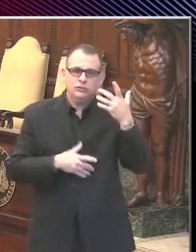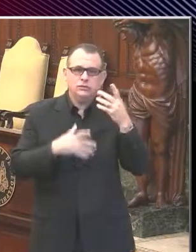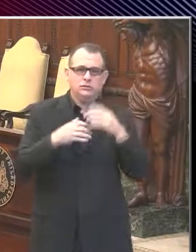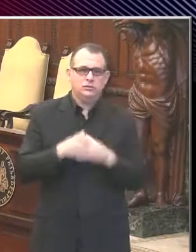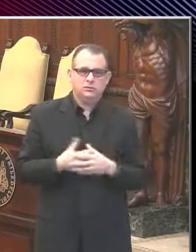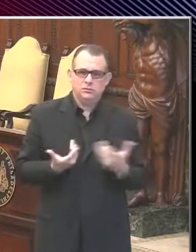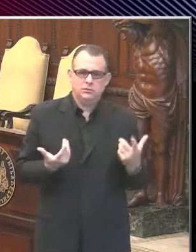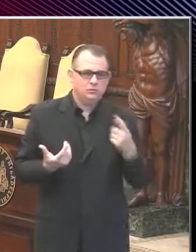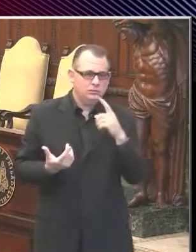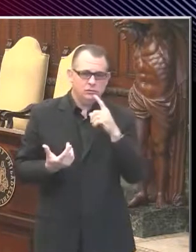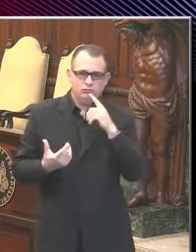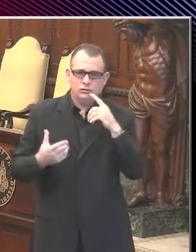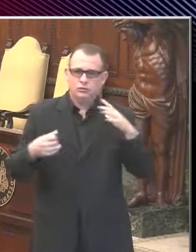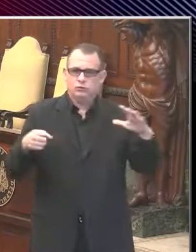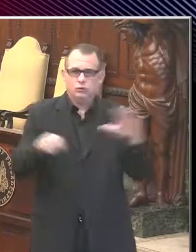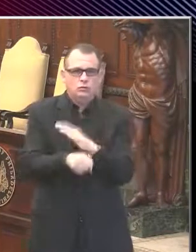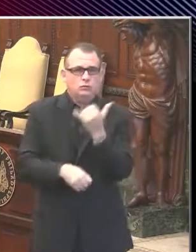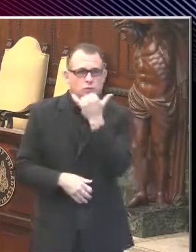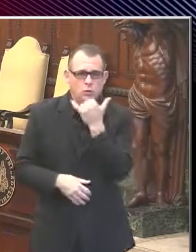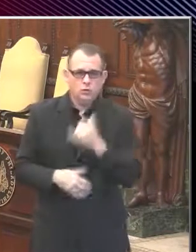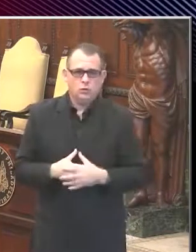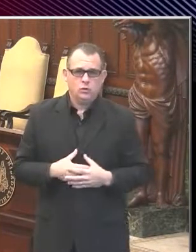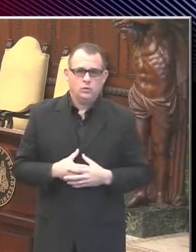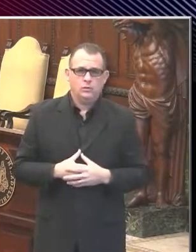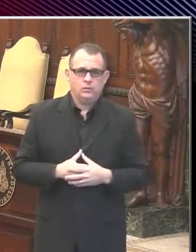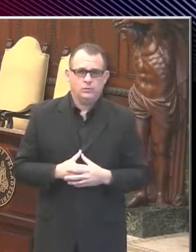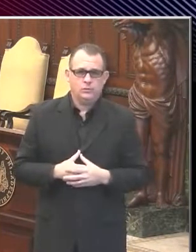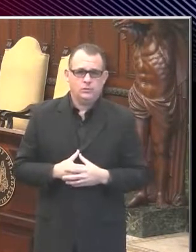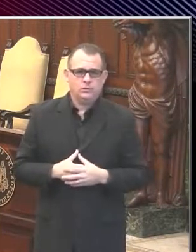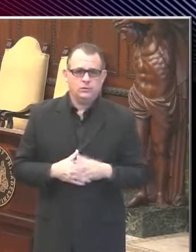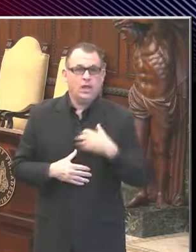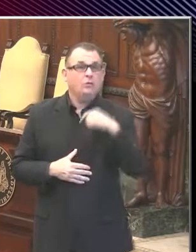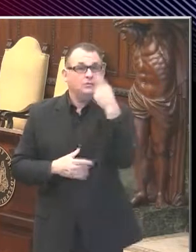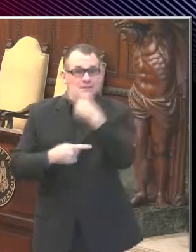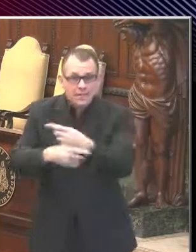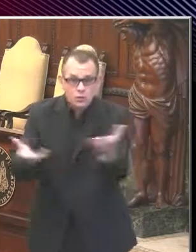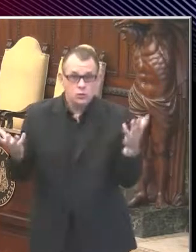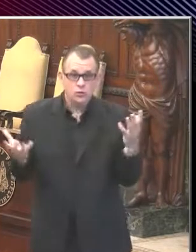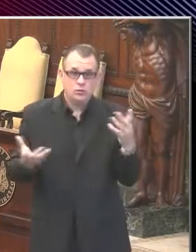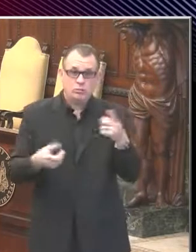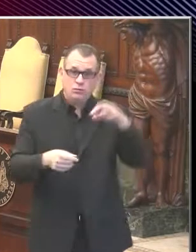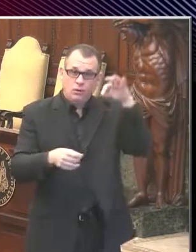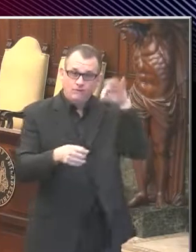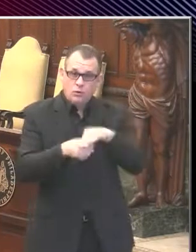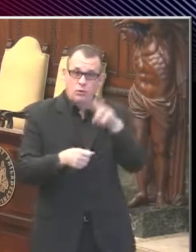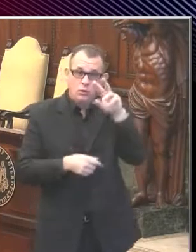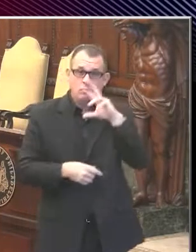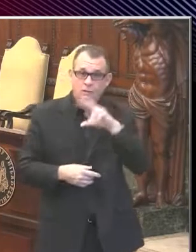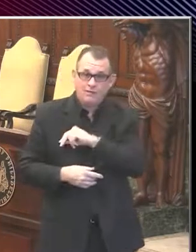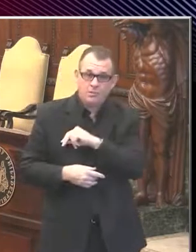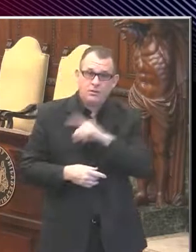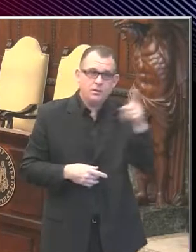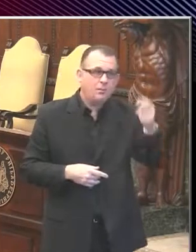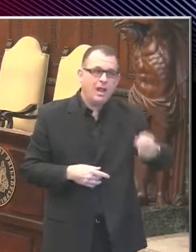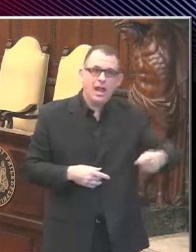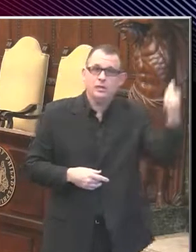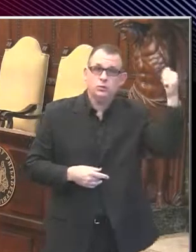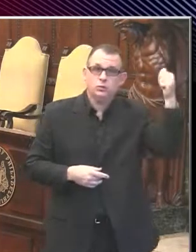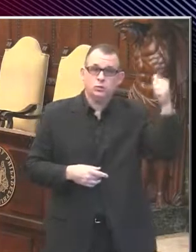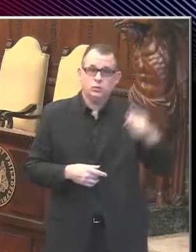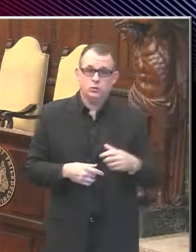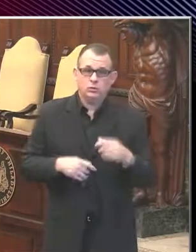what I would say is that make sure you vote in November and get rid of them, and we'll get back to some sense of normalcy.